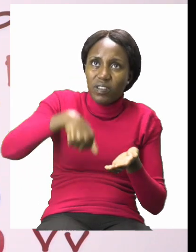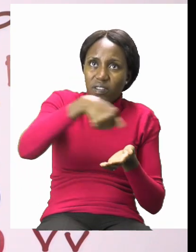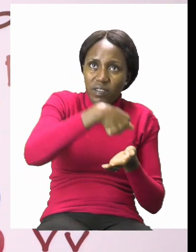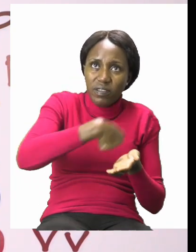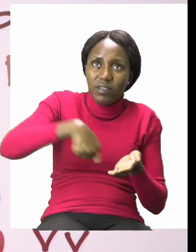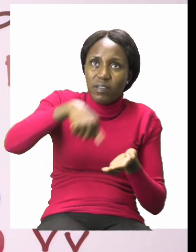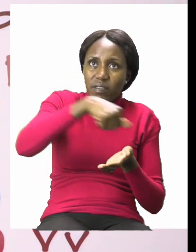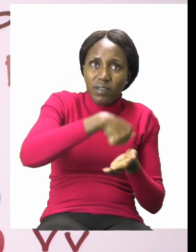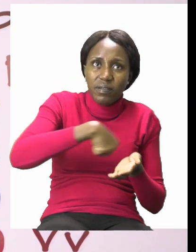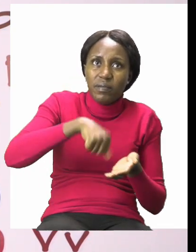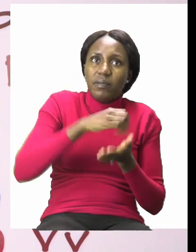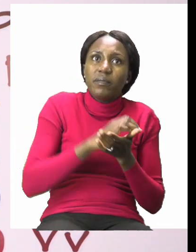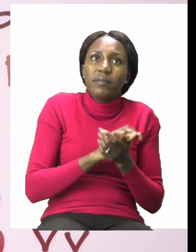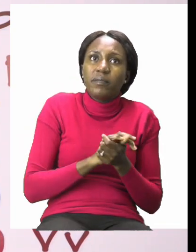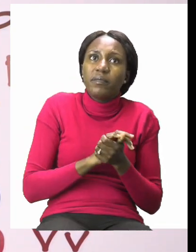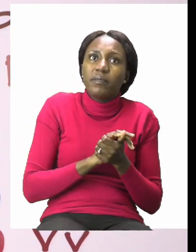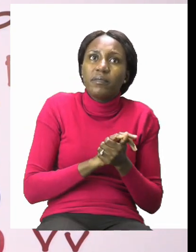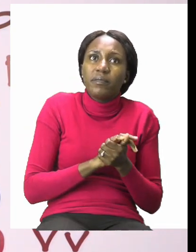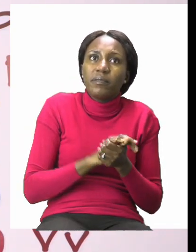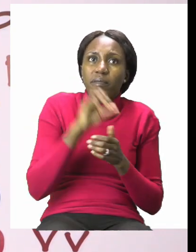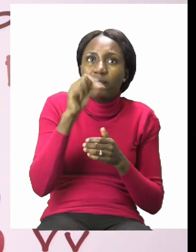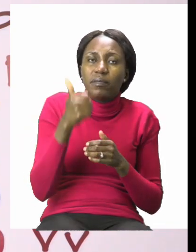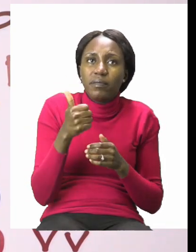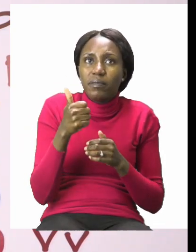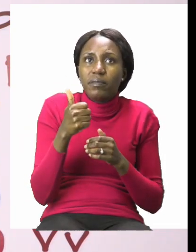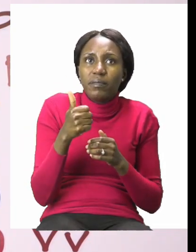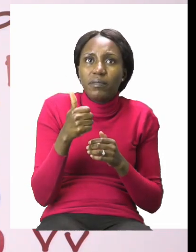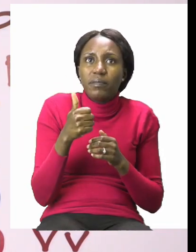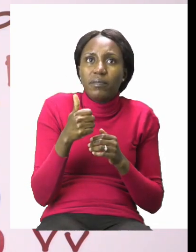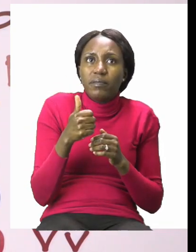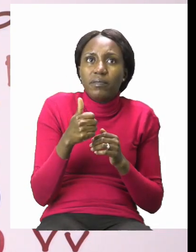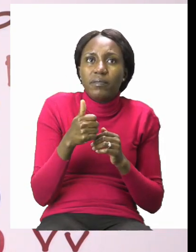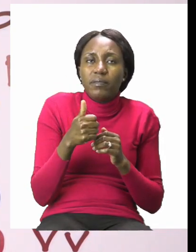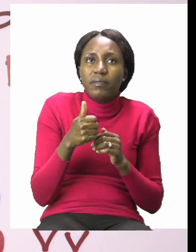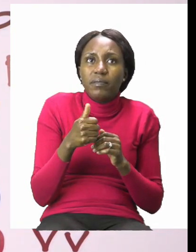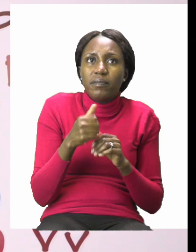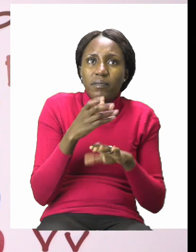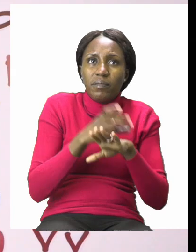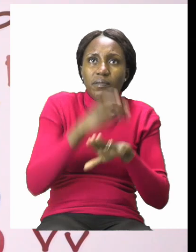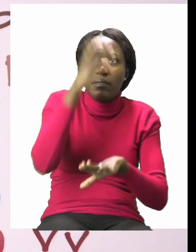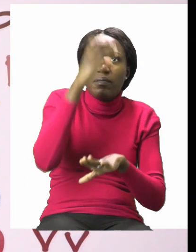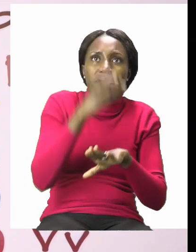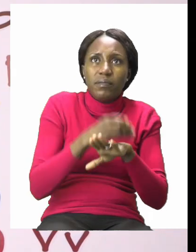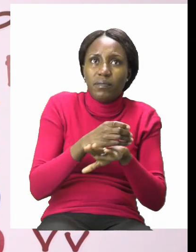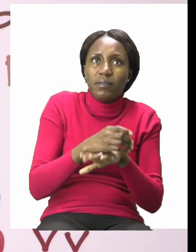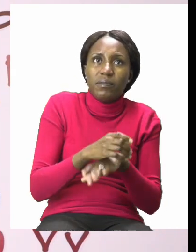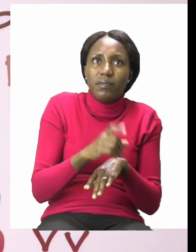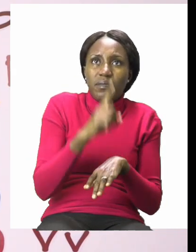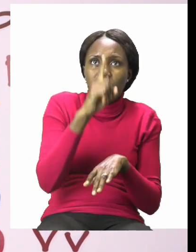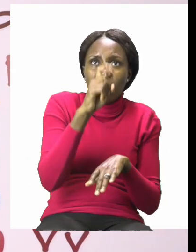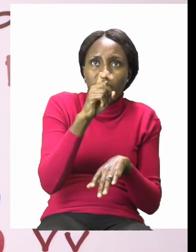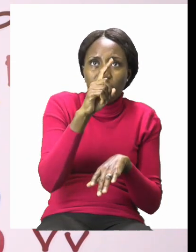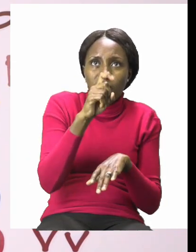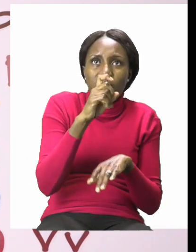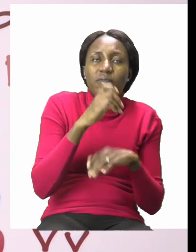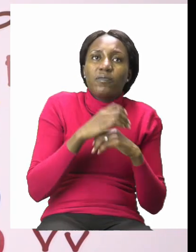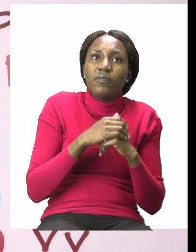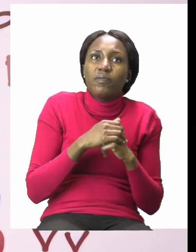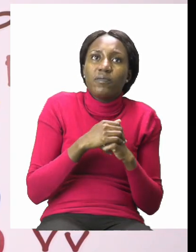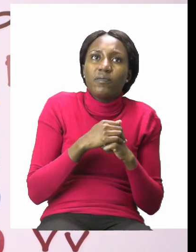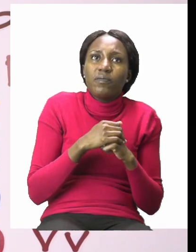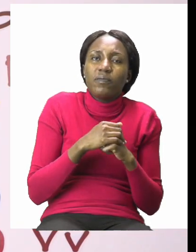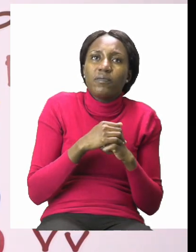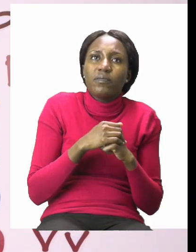let's see if we have another item. This one seems like it is a bottle. Now,